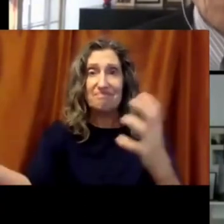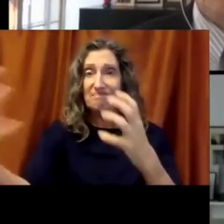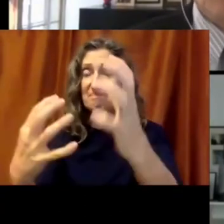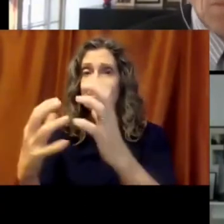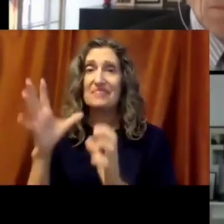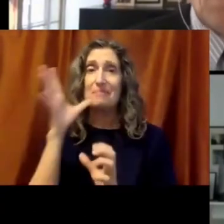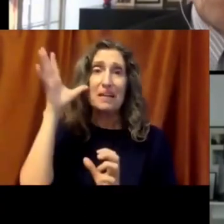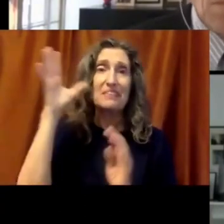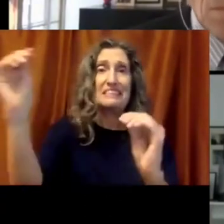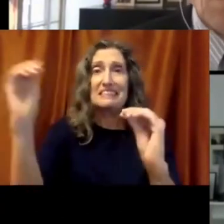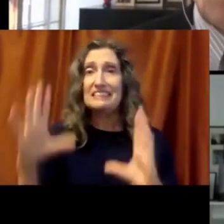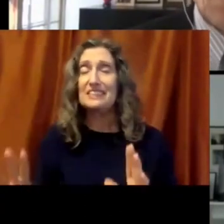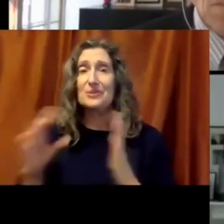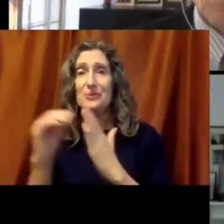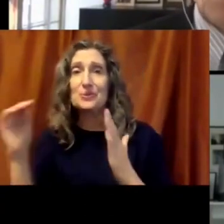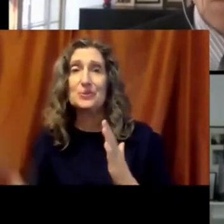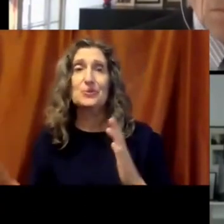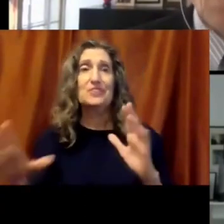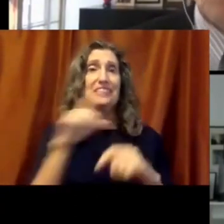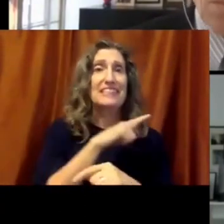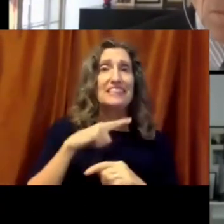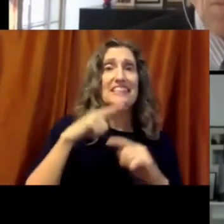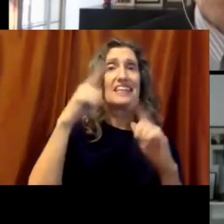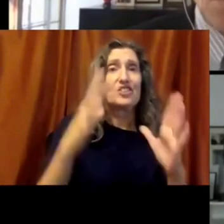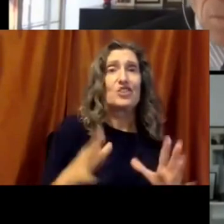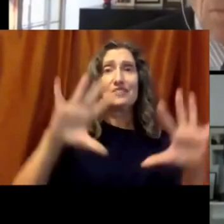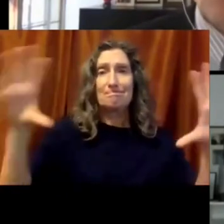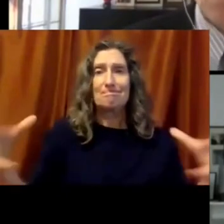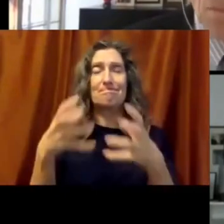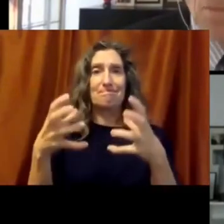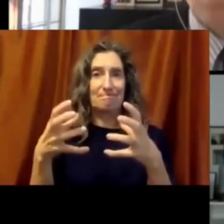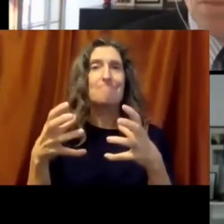and with the executive branch to craft that new education system in the future.